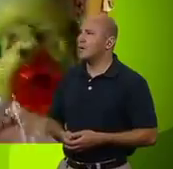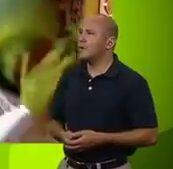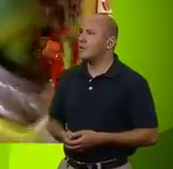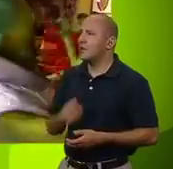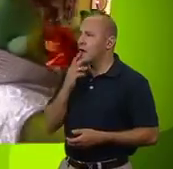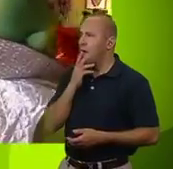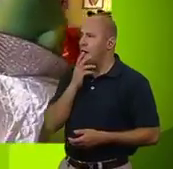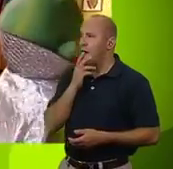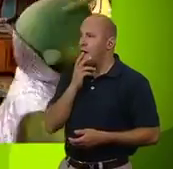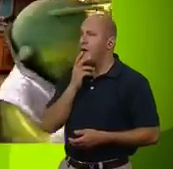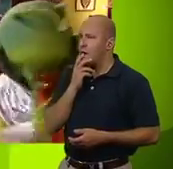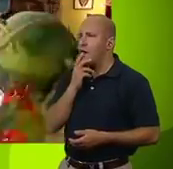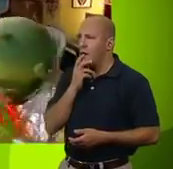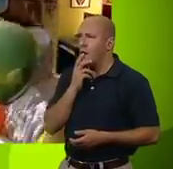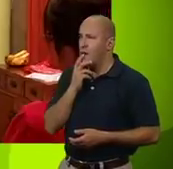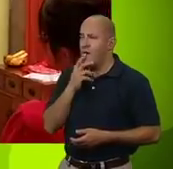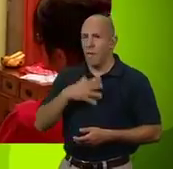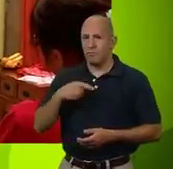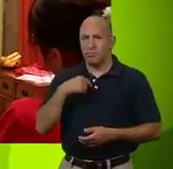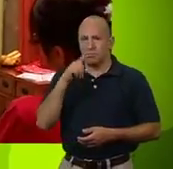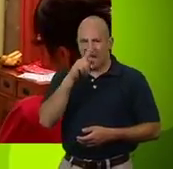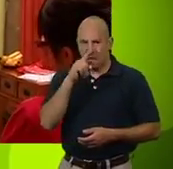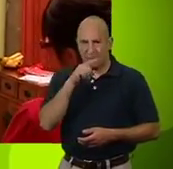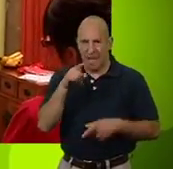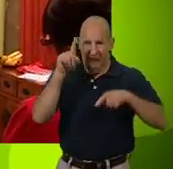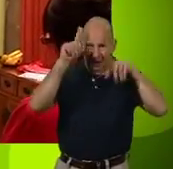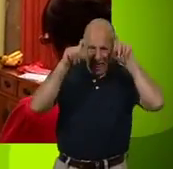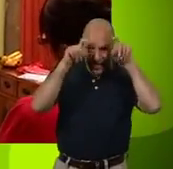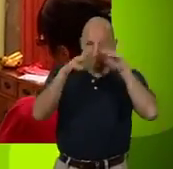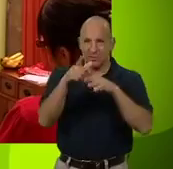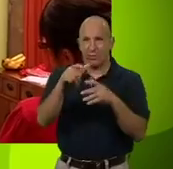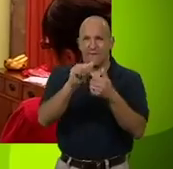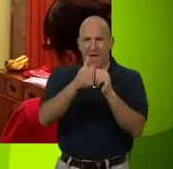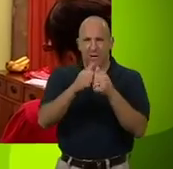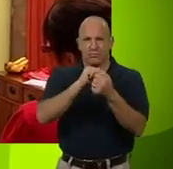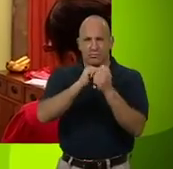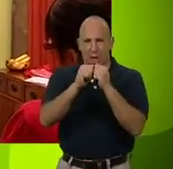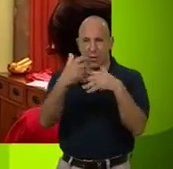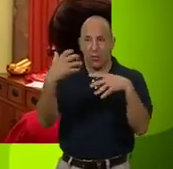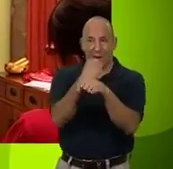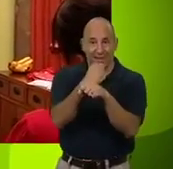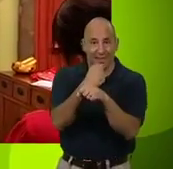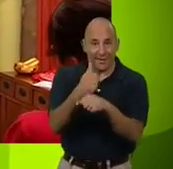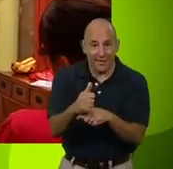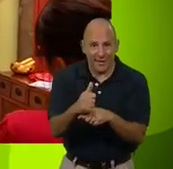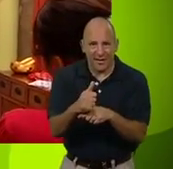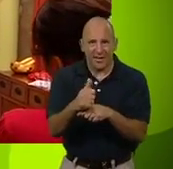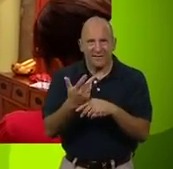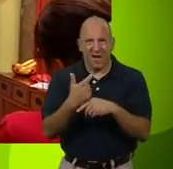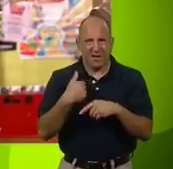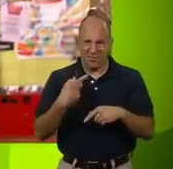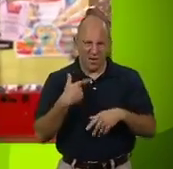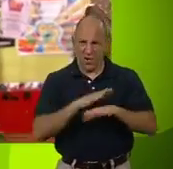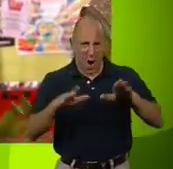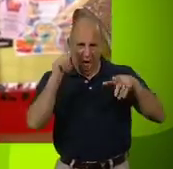So, you want us to pretend to be aliens so that your friend's brother wins a prize? Even though